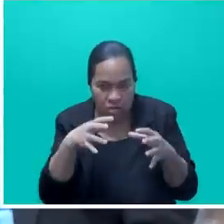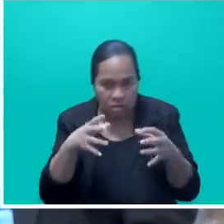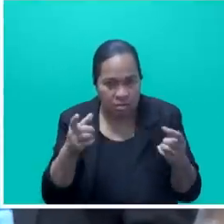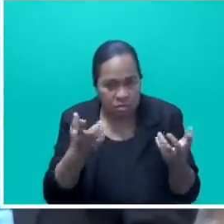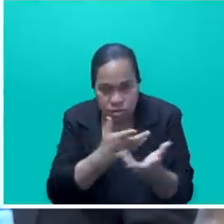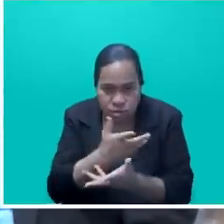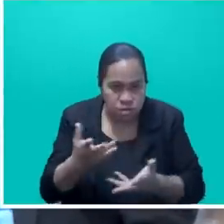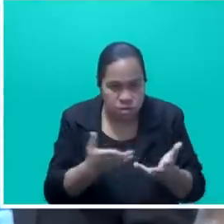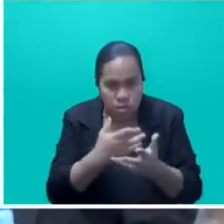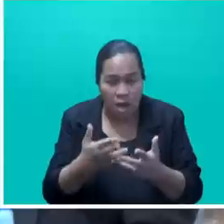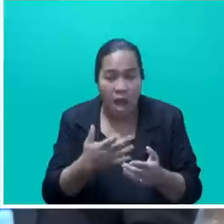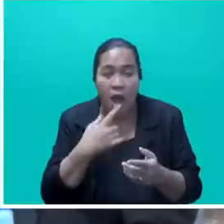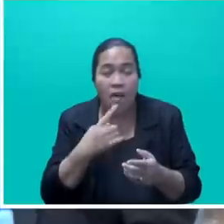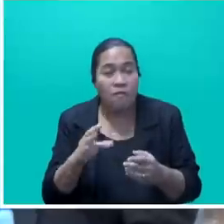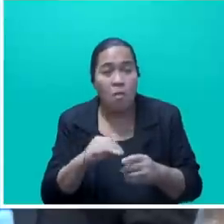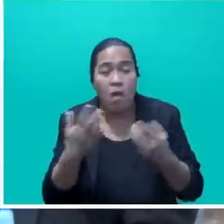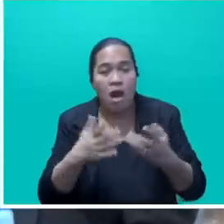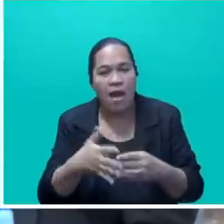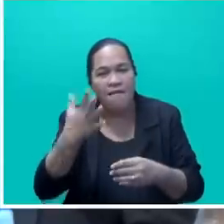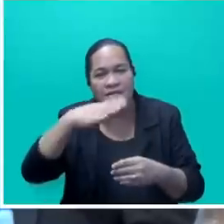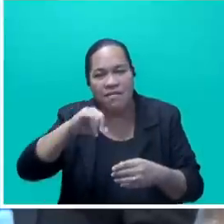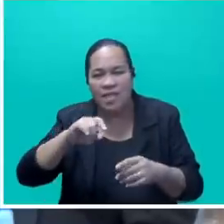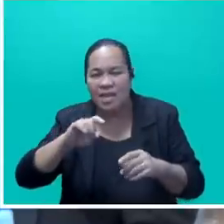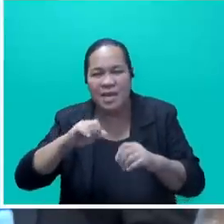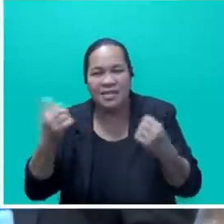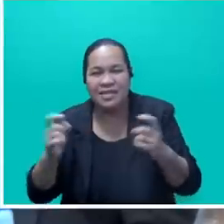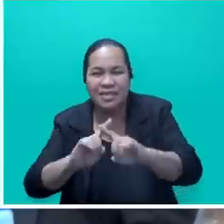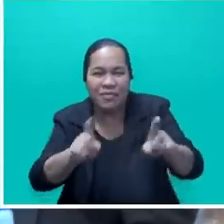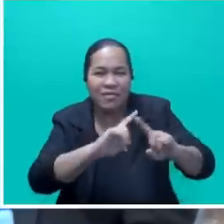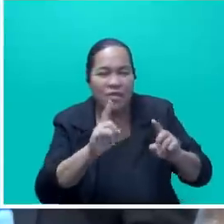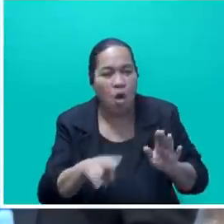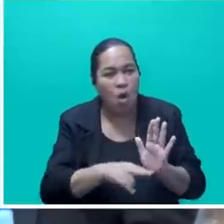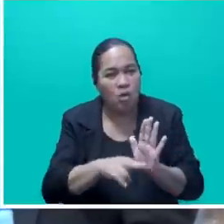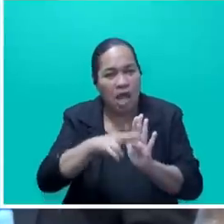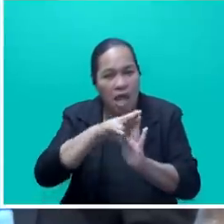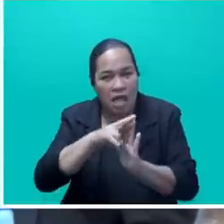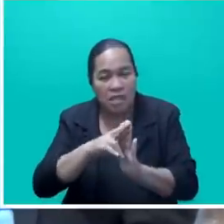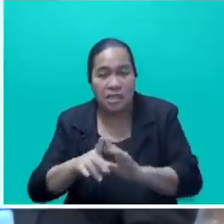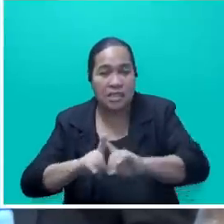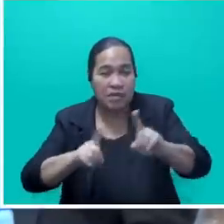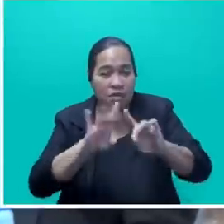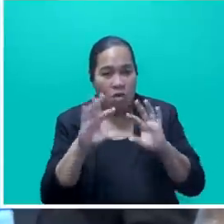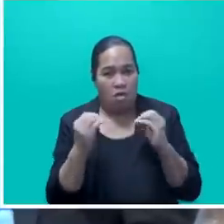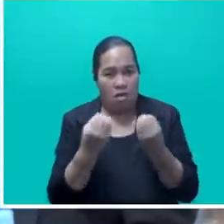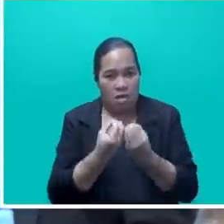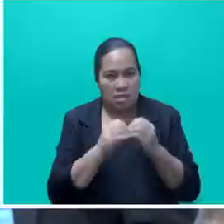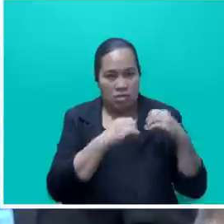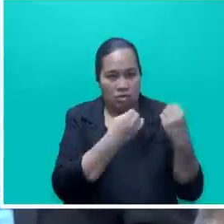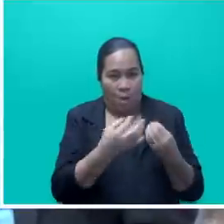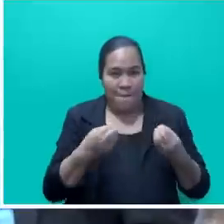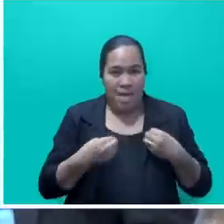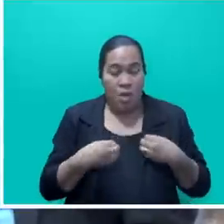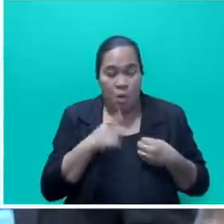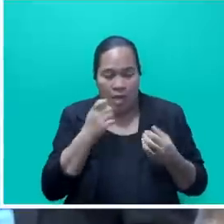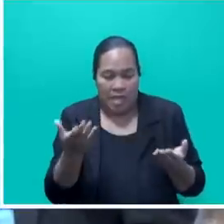exclusive gathering of 50 key tourism investors, hoteliers, brands, and associated businesses that gives us the